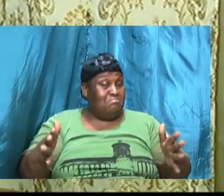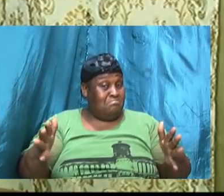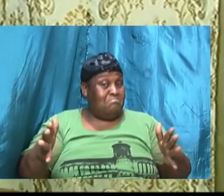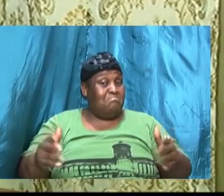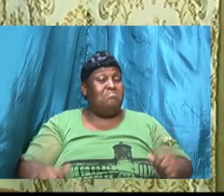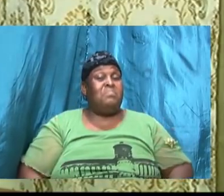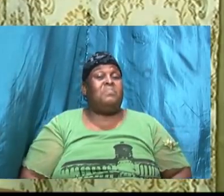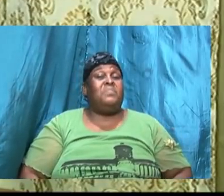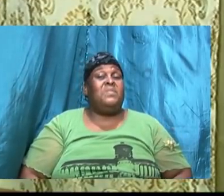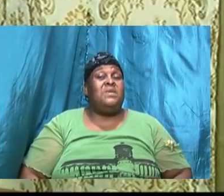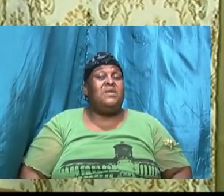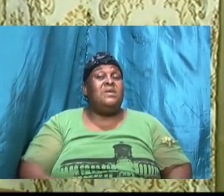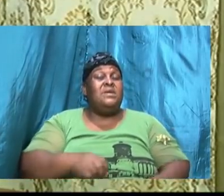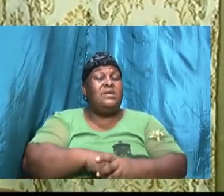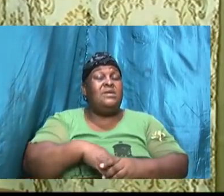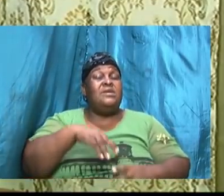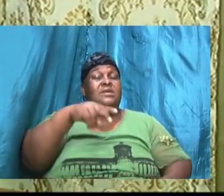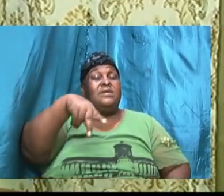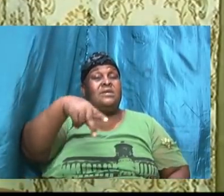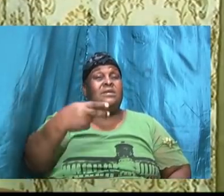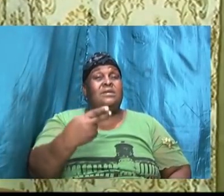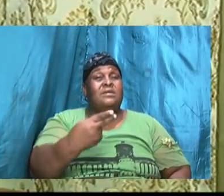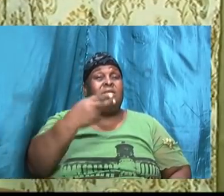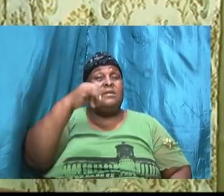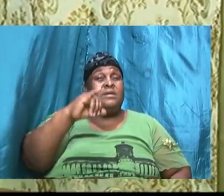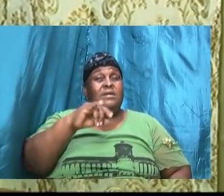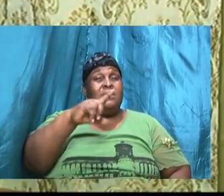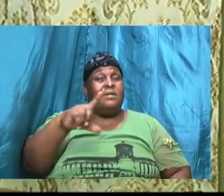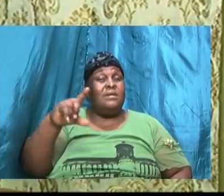in Philippians 2 verses 8